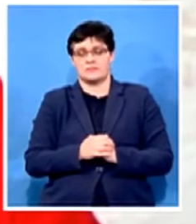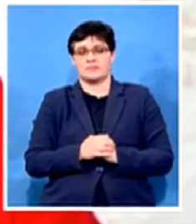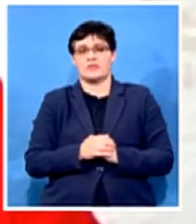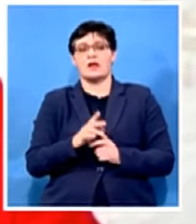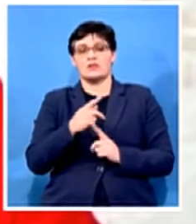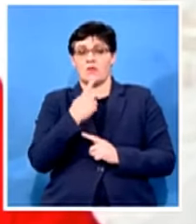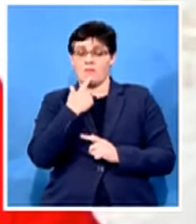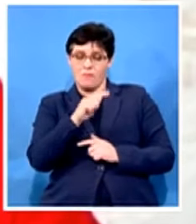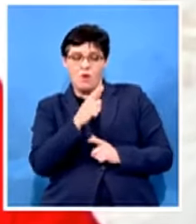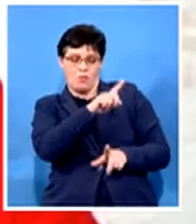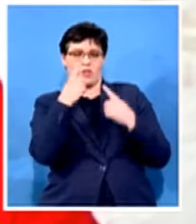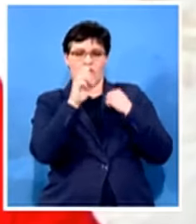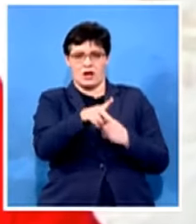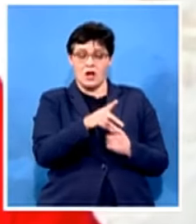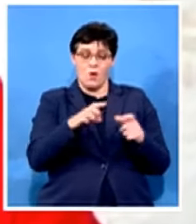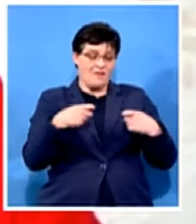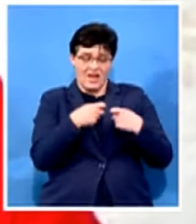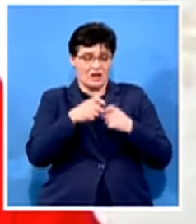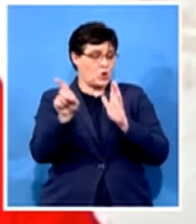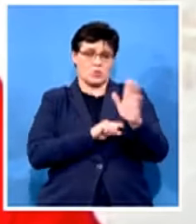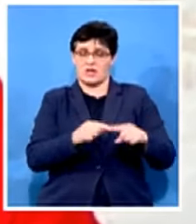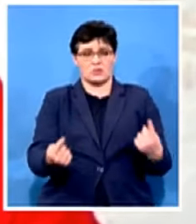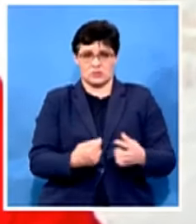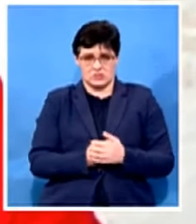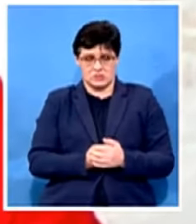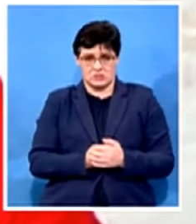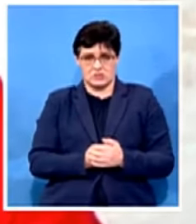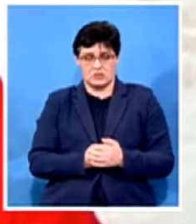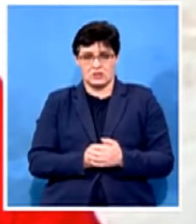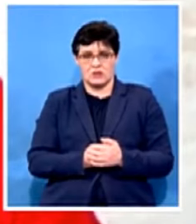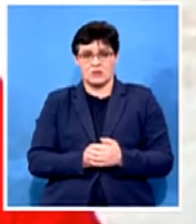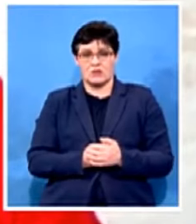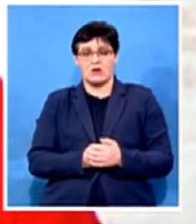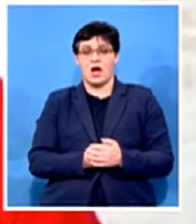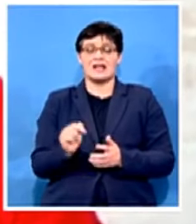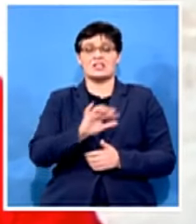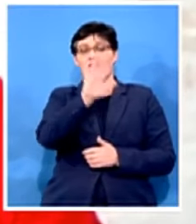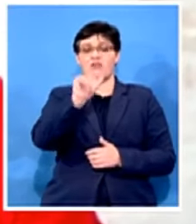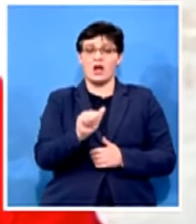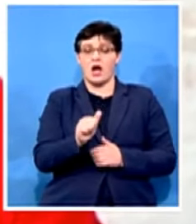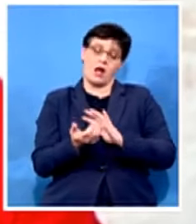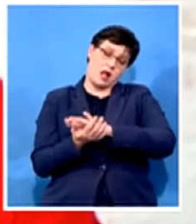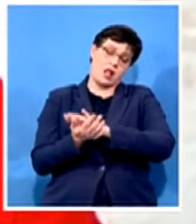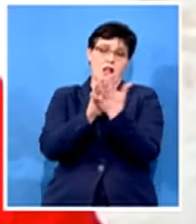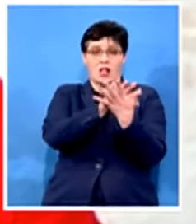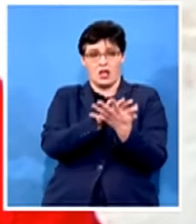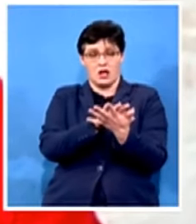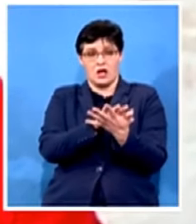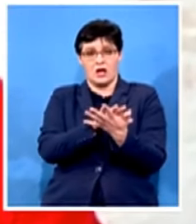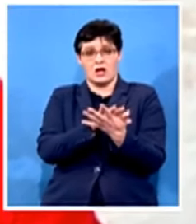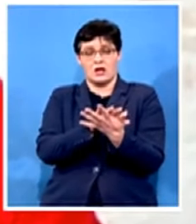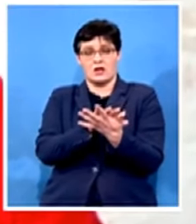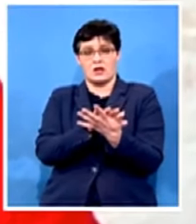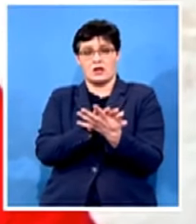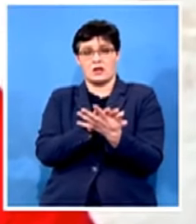we must indicate that we will not allow south africa to be turned into a mini state of the